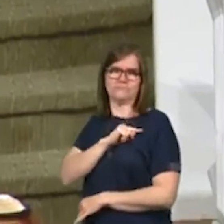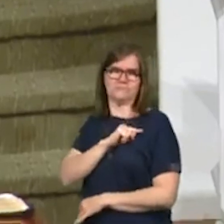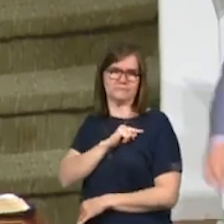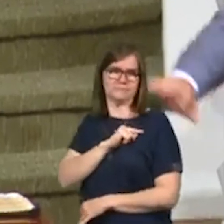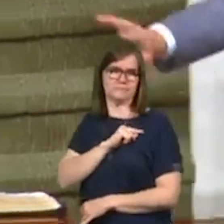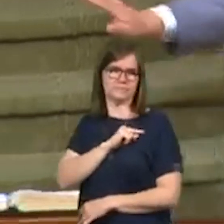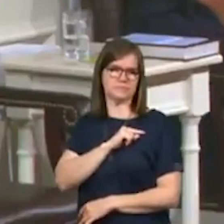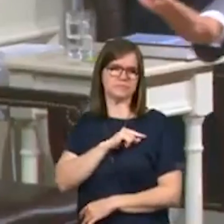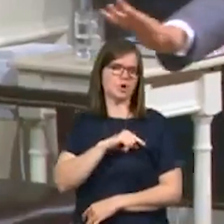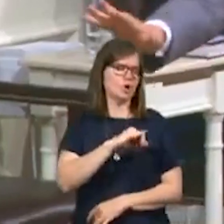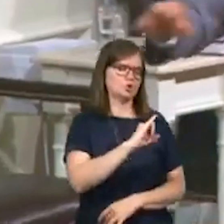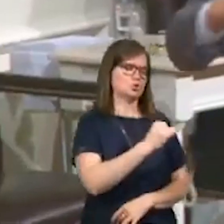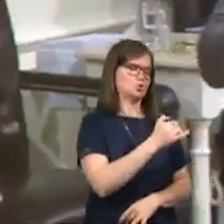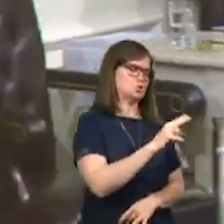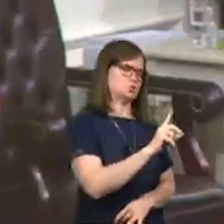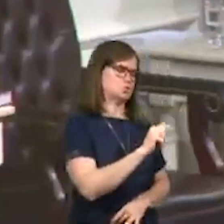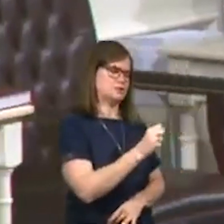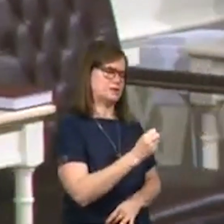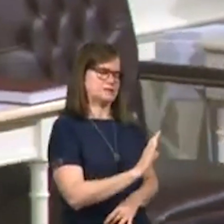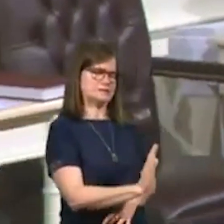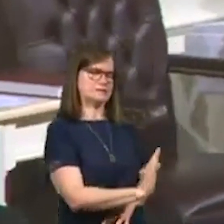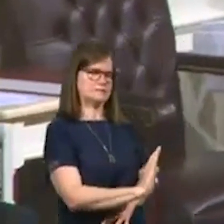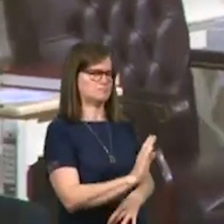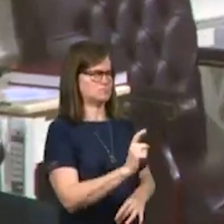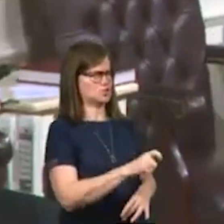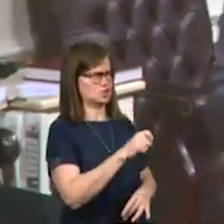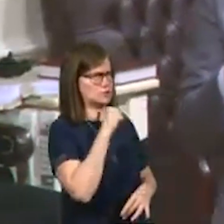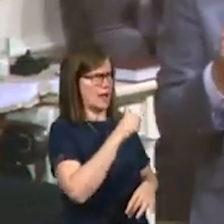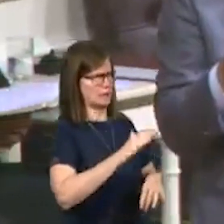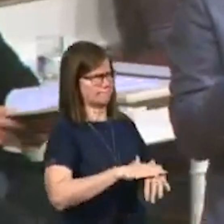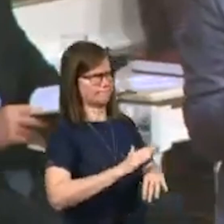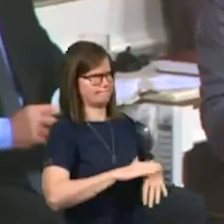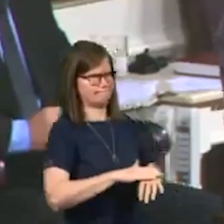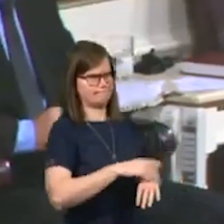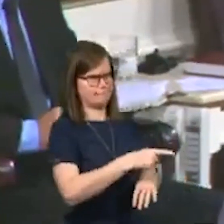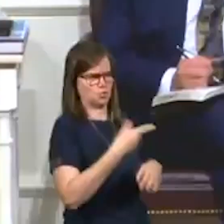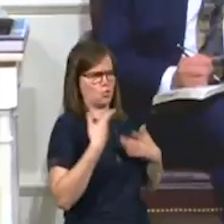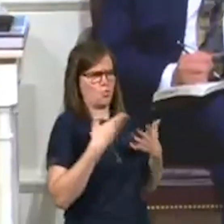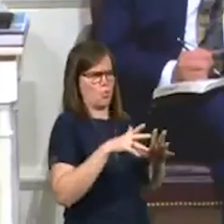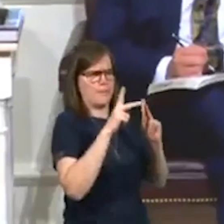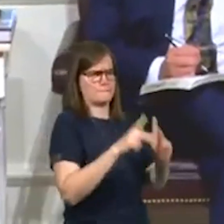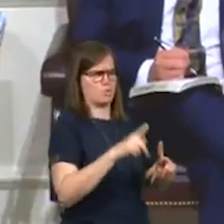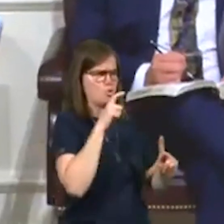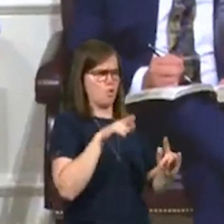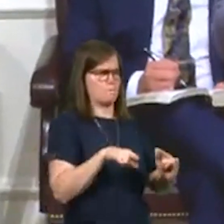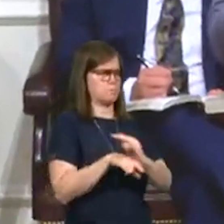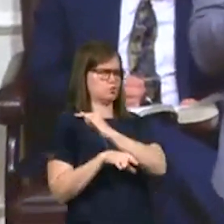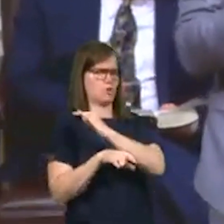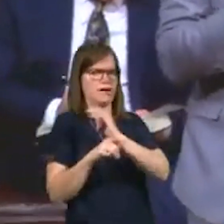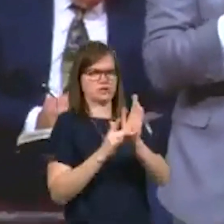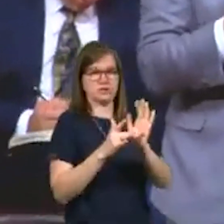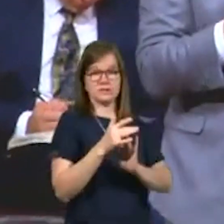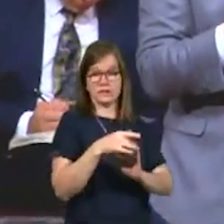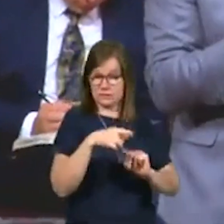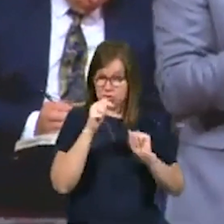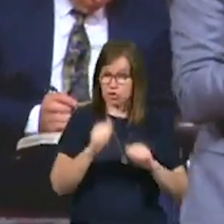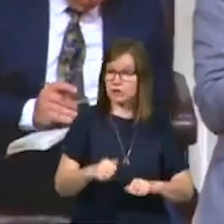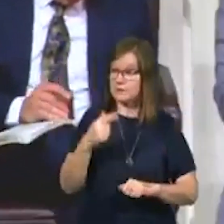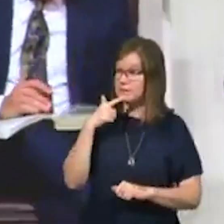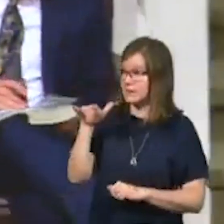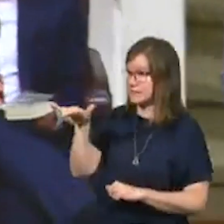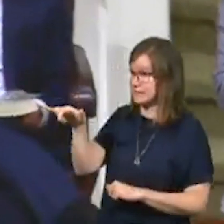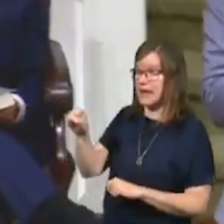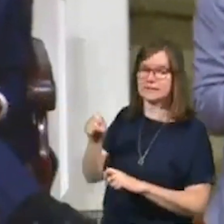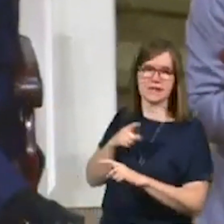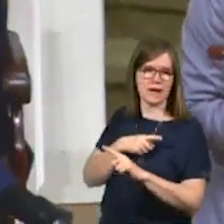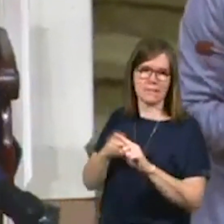Judas, you shouldn't do this. Judas, you really don't want to be the one that betrays Jesus. He had every opportunity to say yes. And